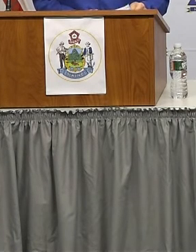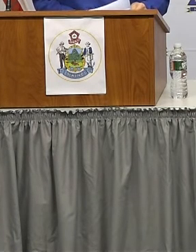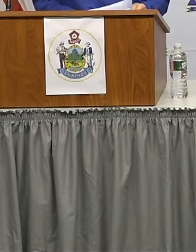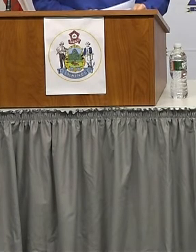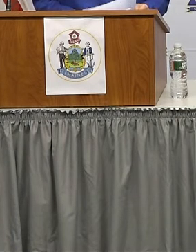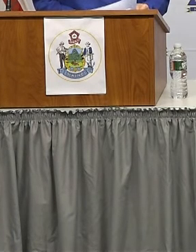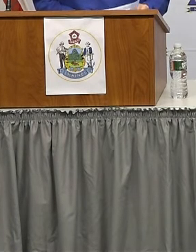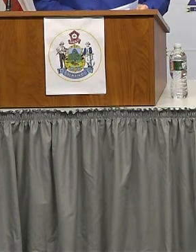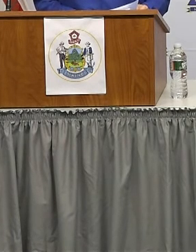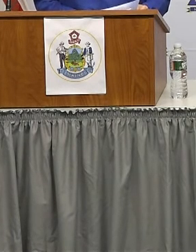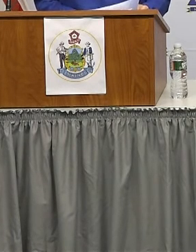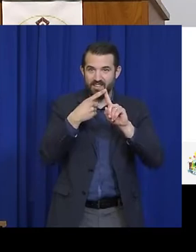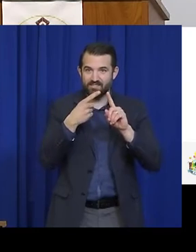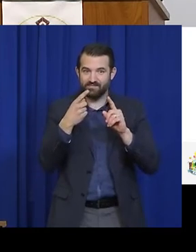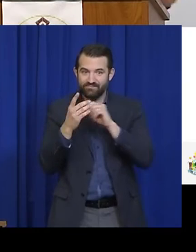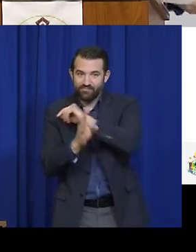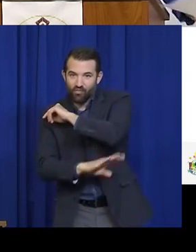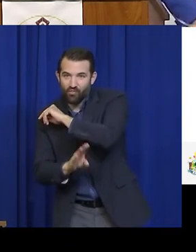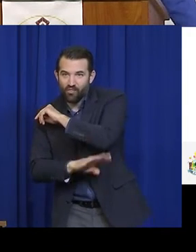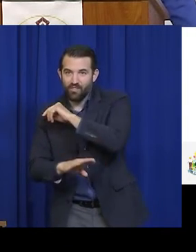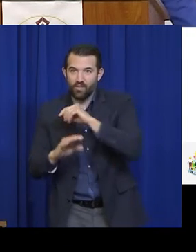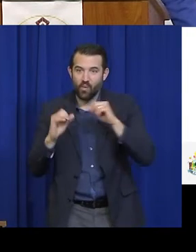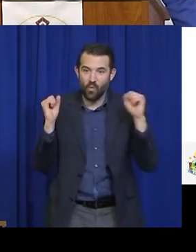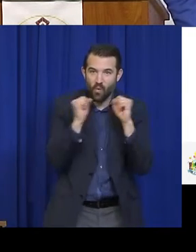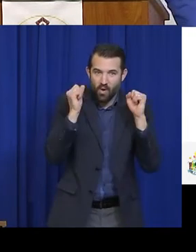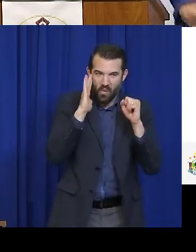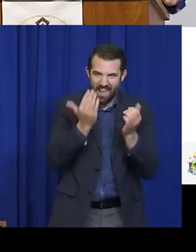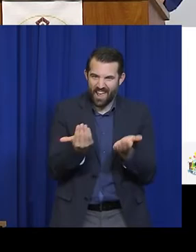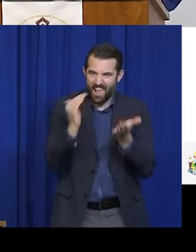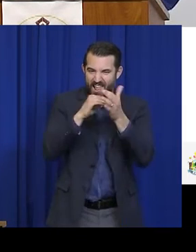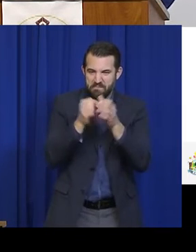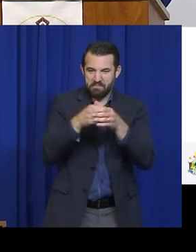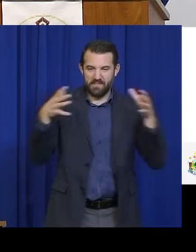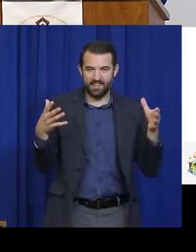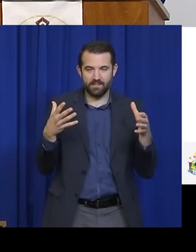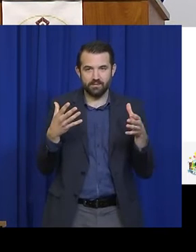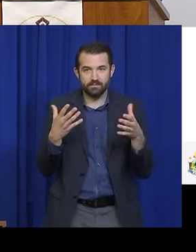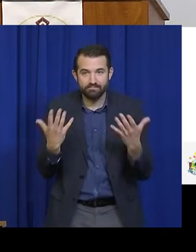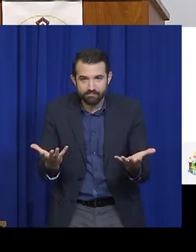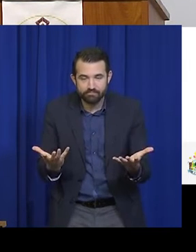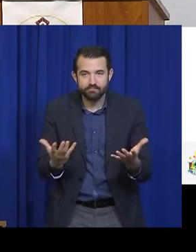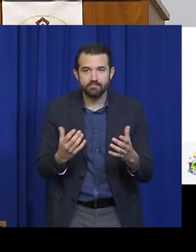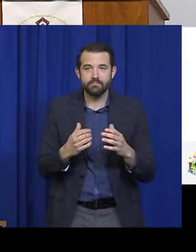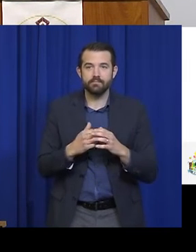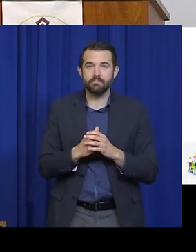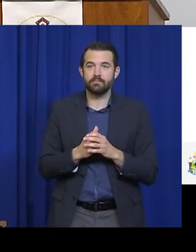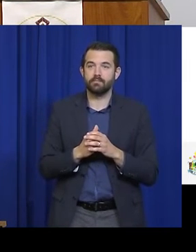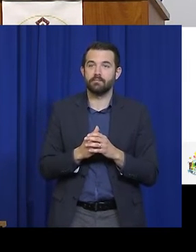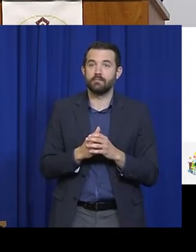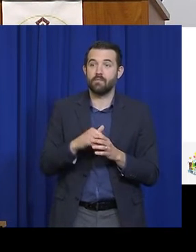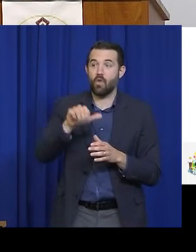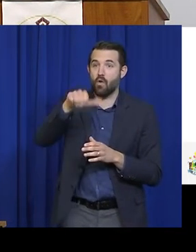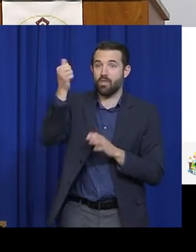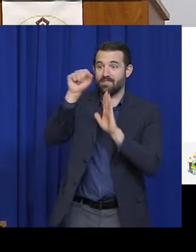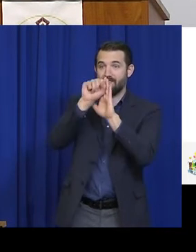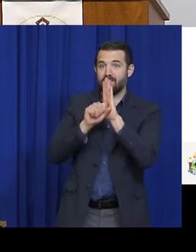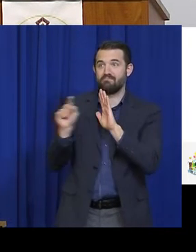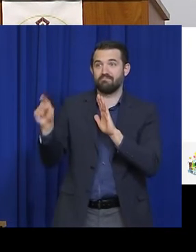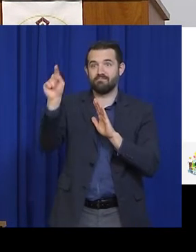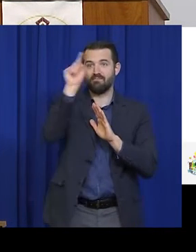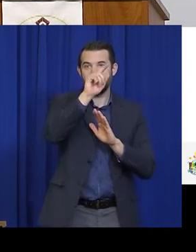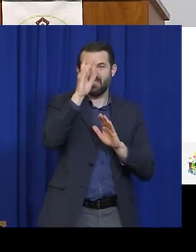even by this coming fall. So as other states experience widespread devastating outbreaks,